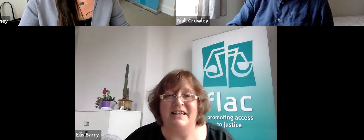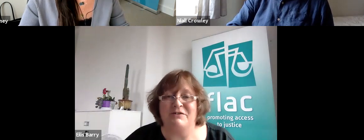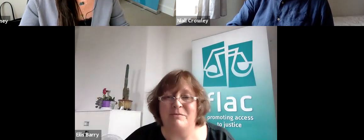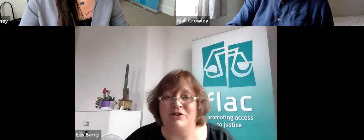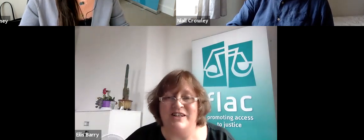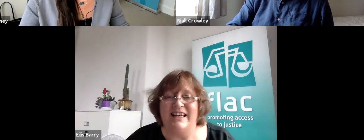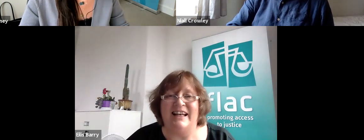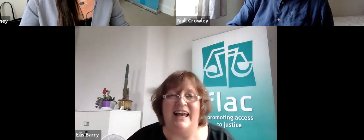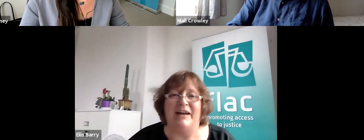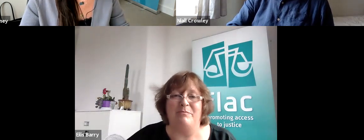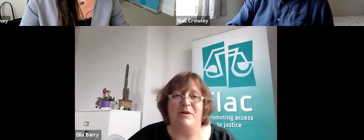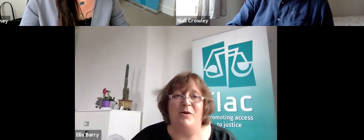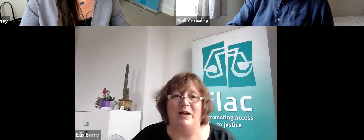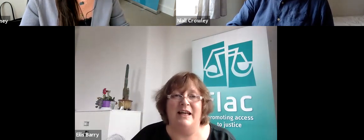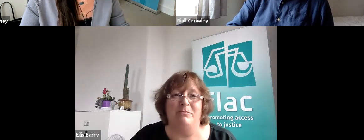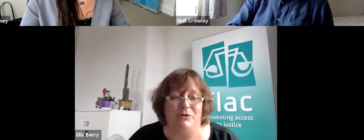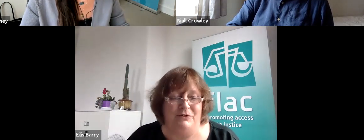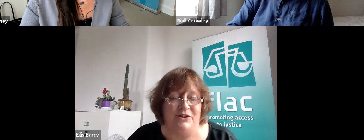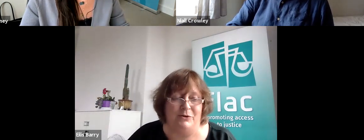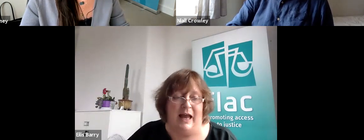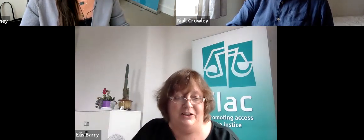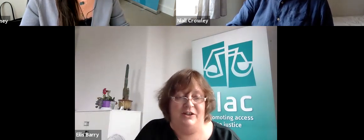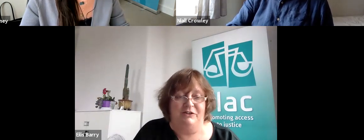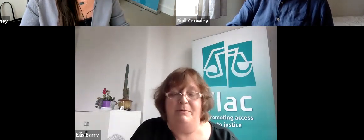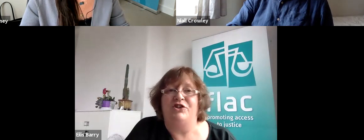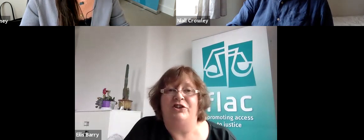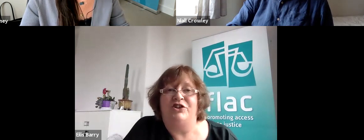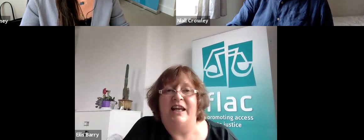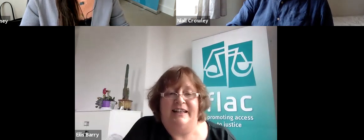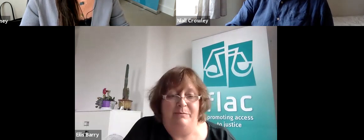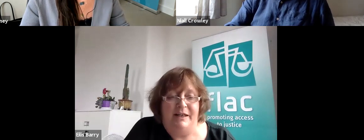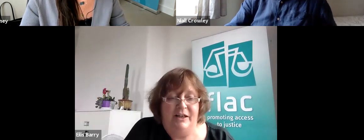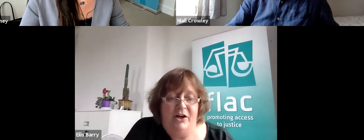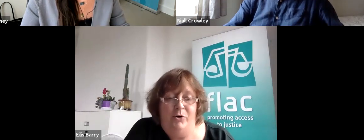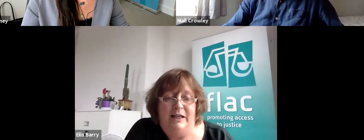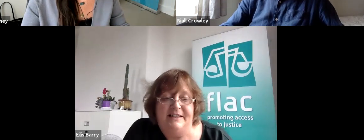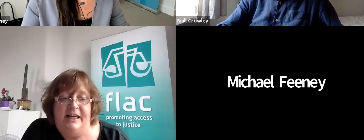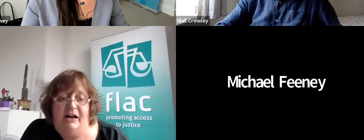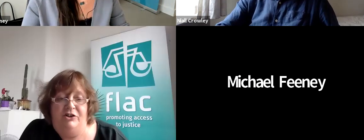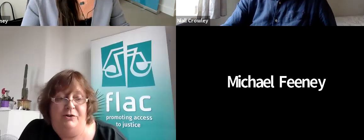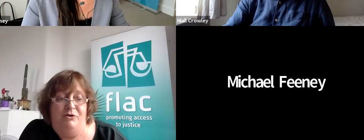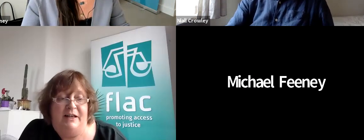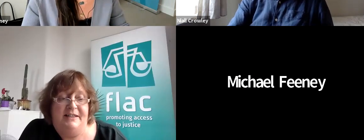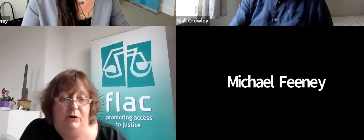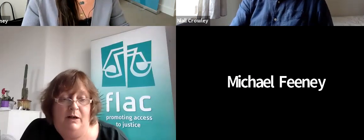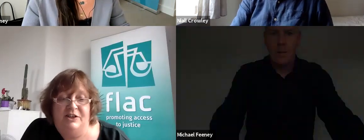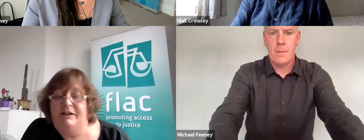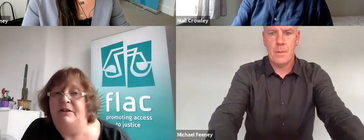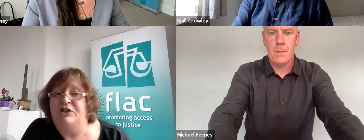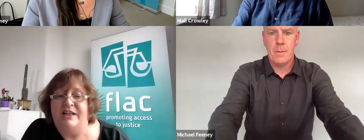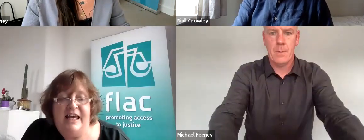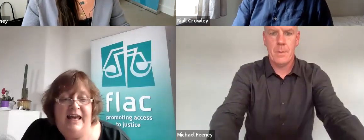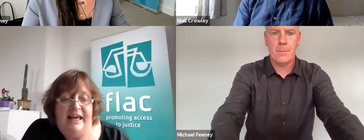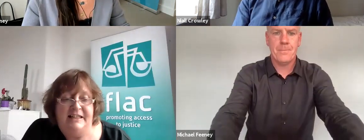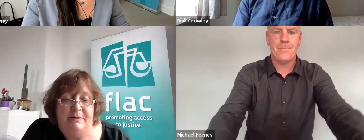Thanks very much Neil. We'll now move to Chief Commissioner Sinead Gibney who leads the Irish Human Rights and Equality